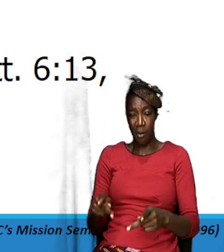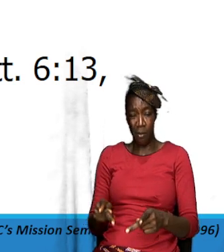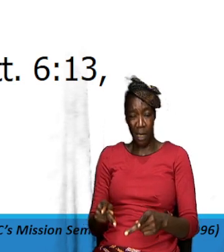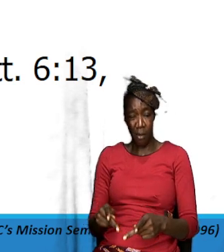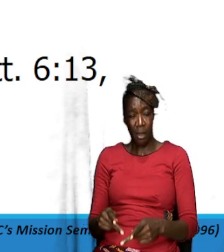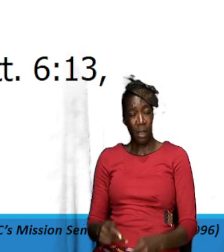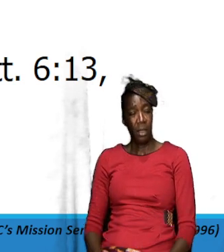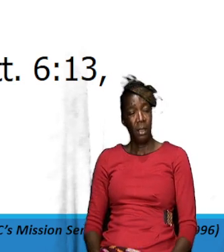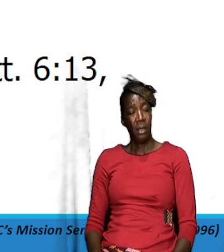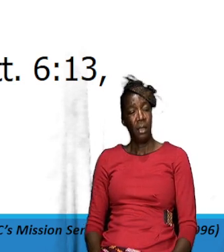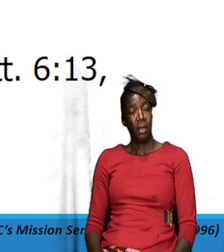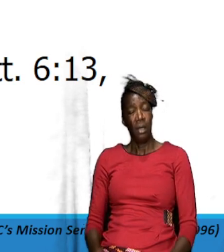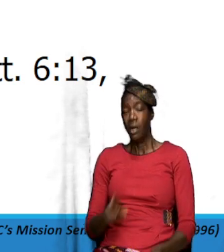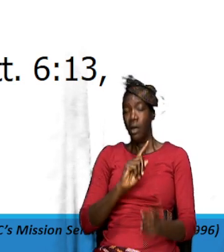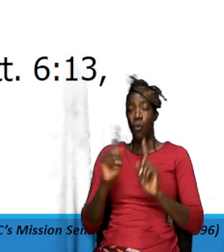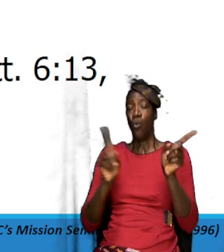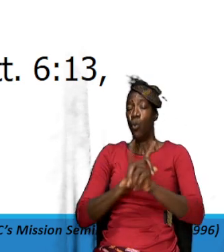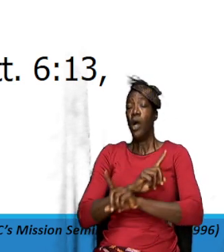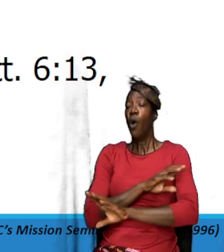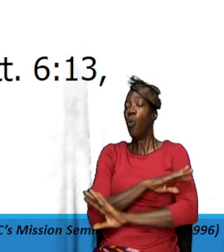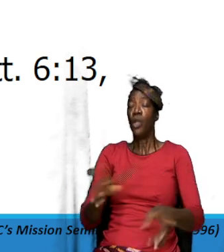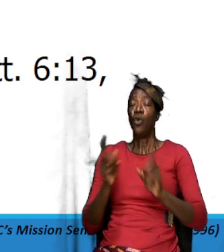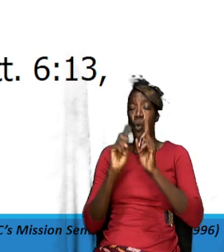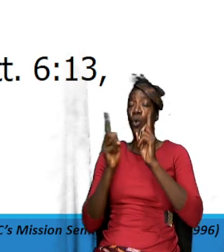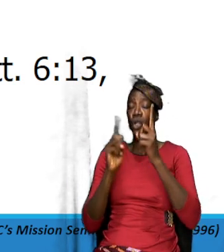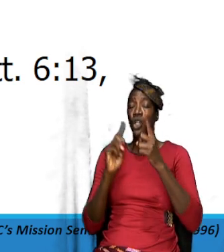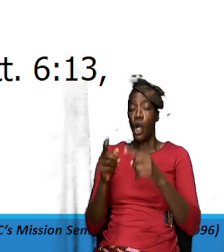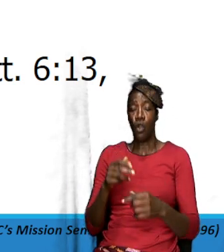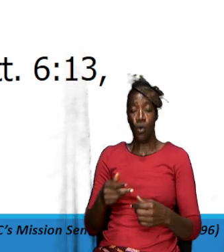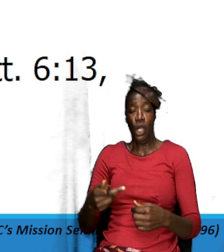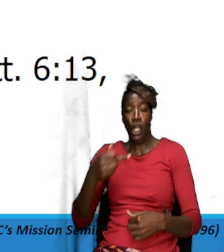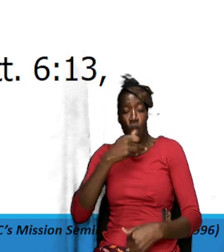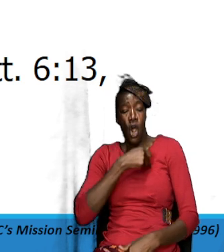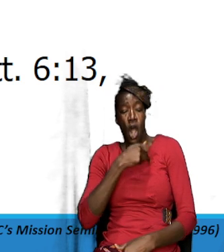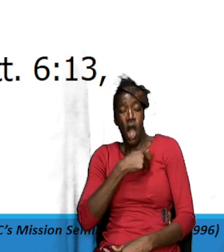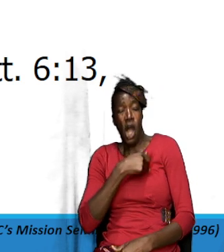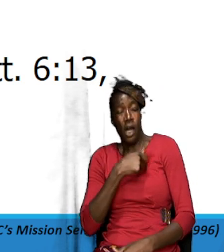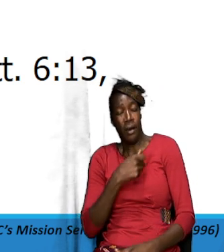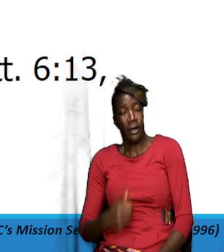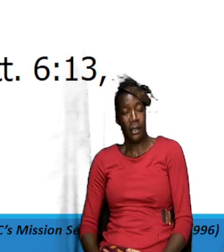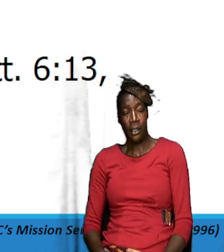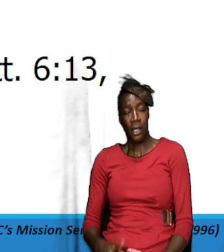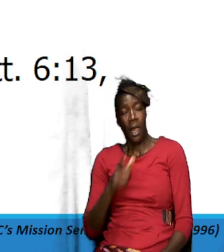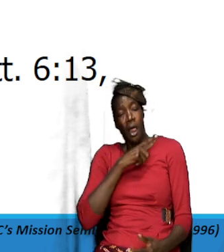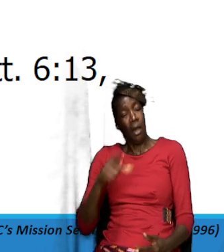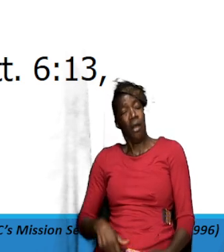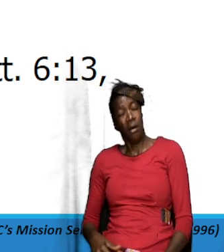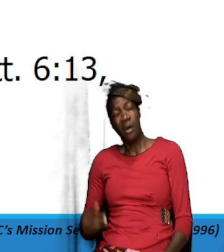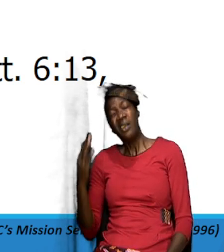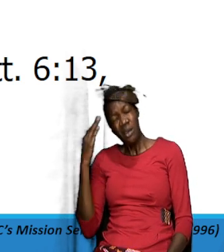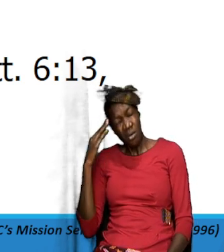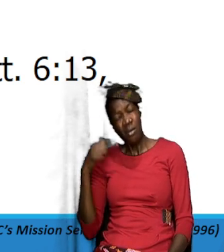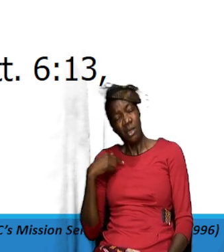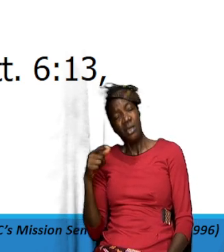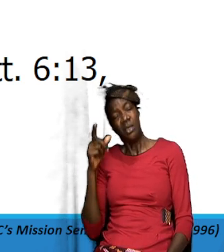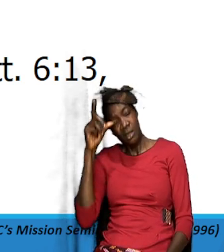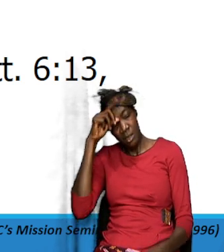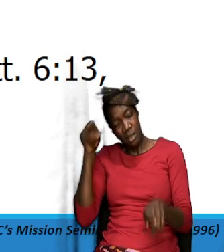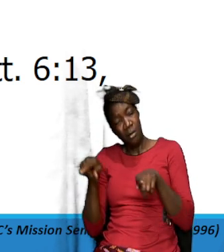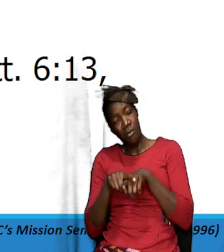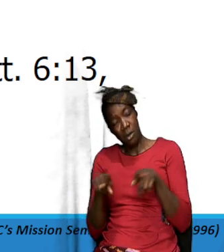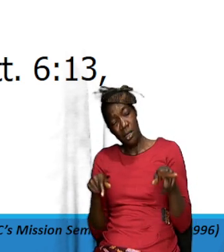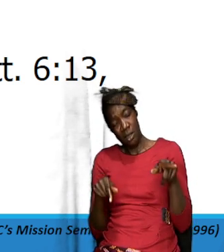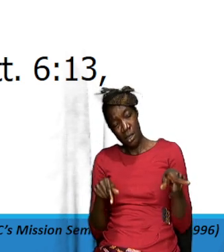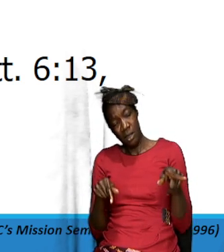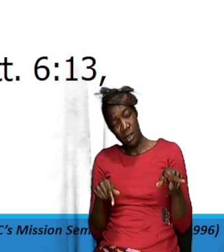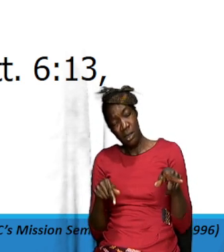heart and ask God to allow us to forgive them Lord you know this brother somehow in spirit just